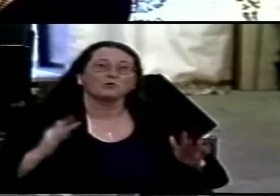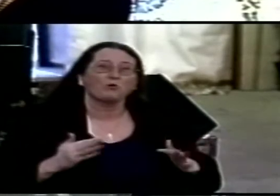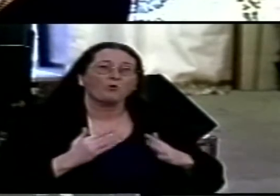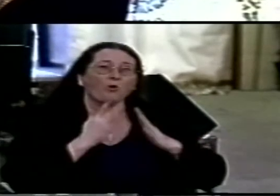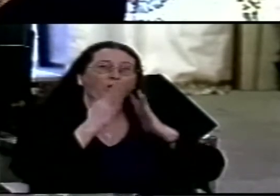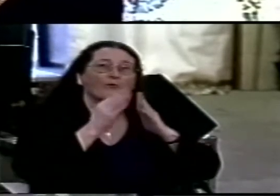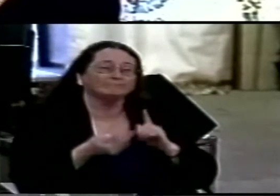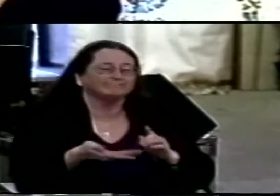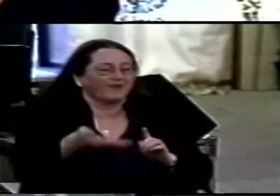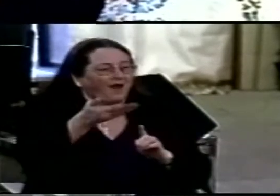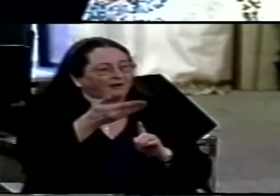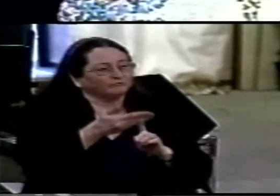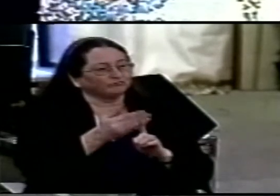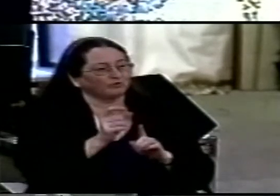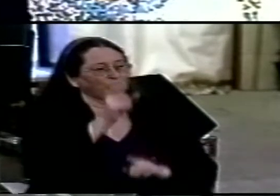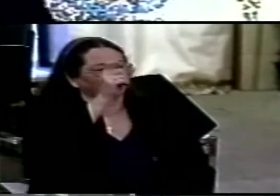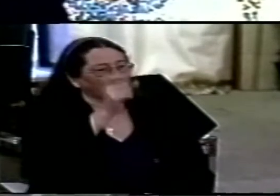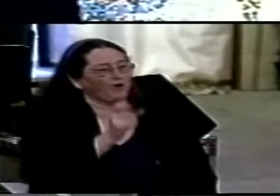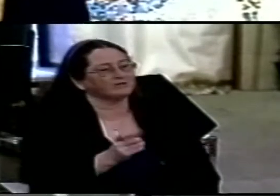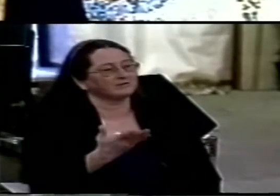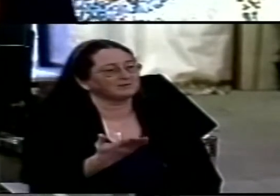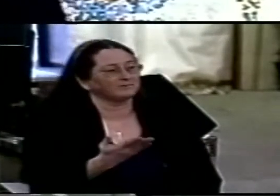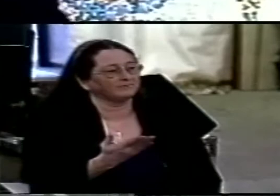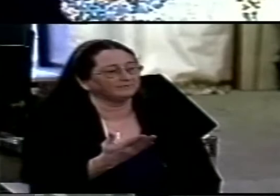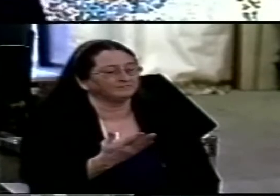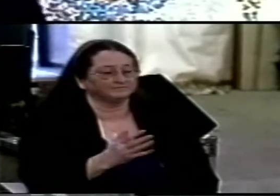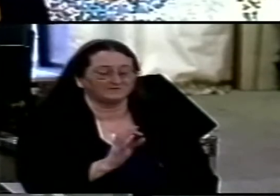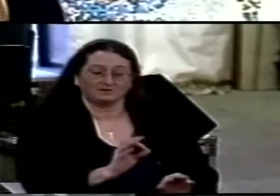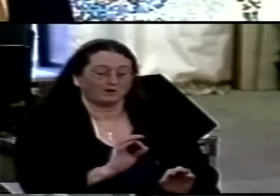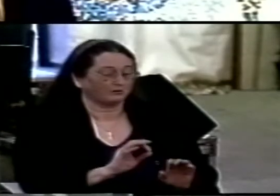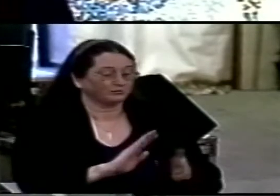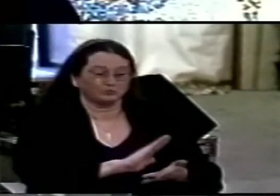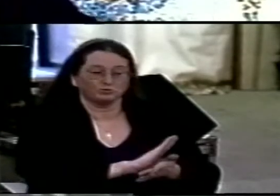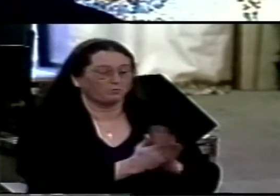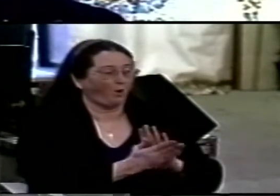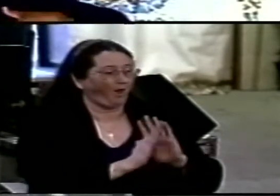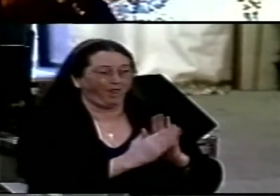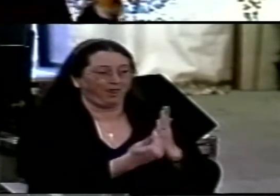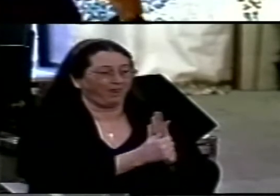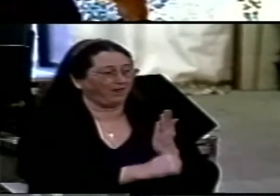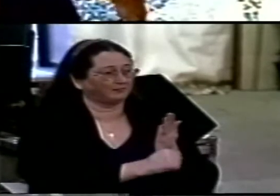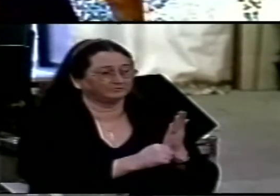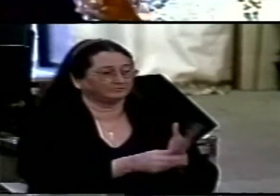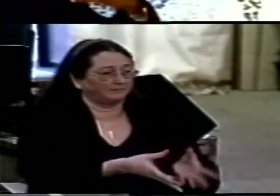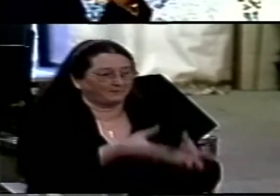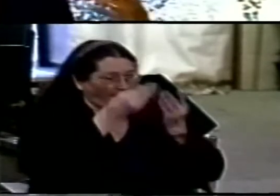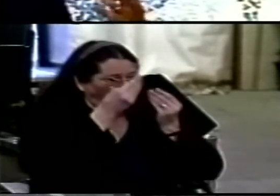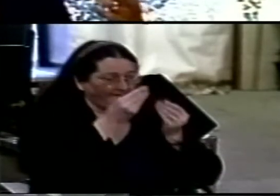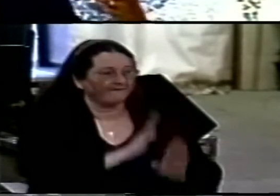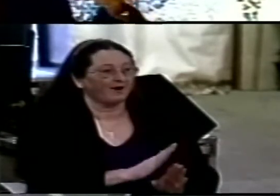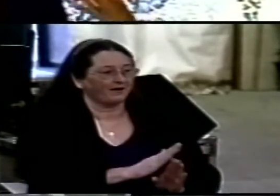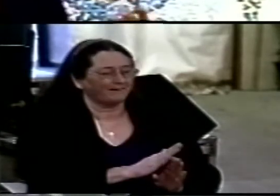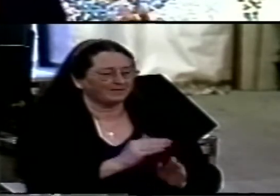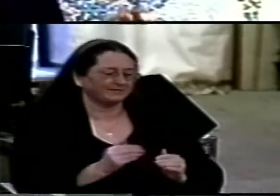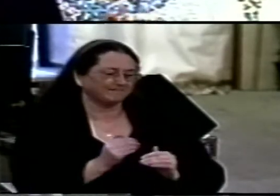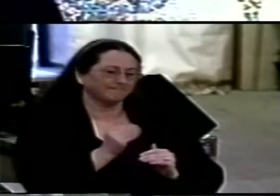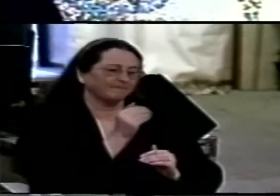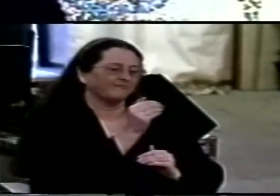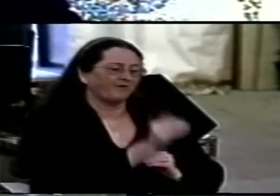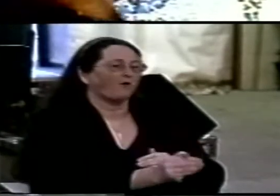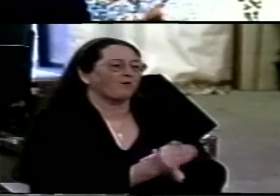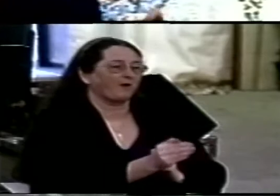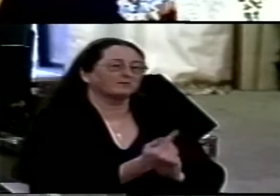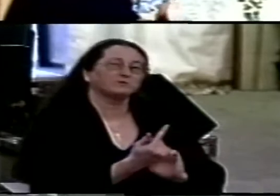bit of God's presence which does no violence to the scriptures but which takes us beyond an encounter with God